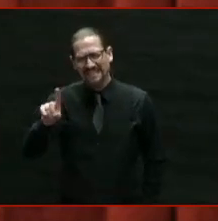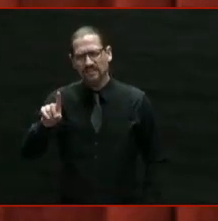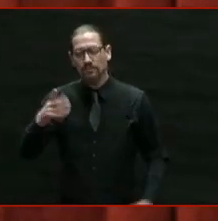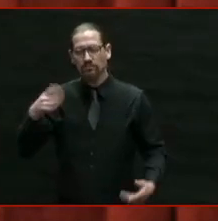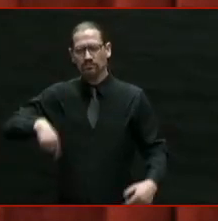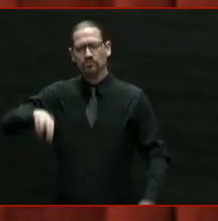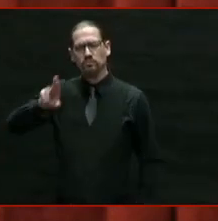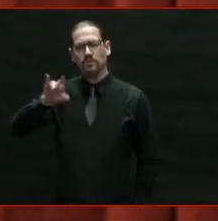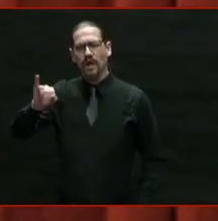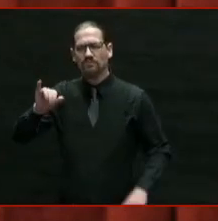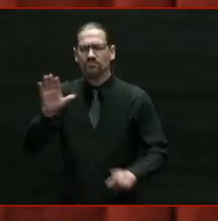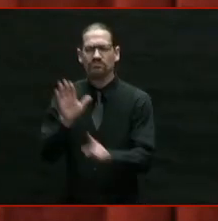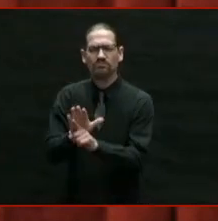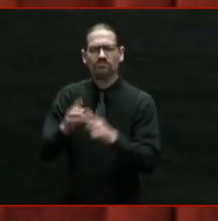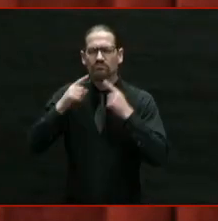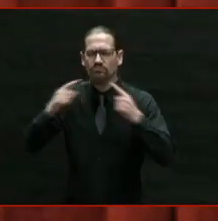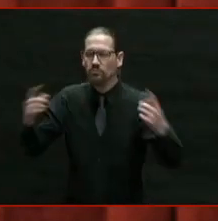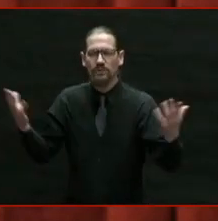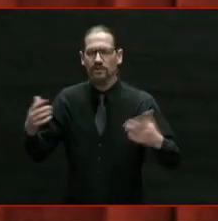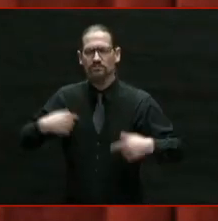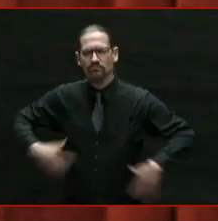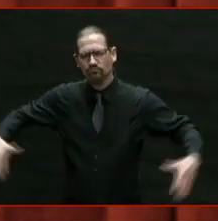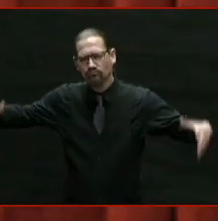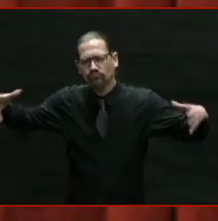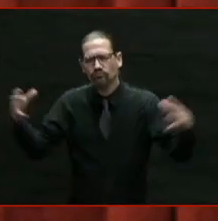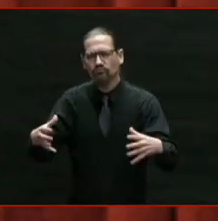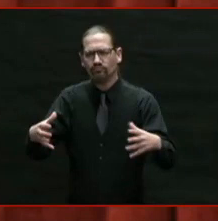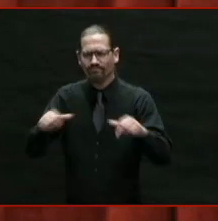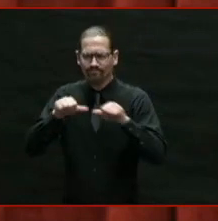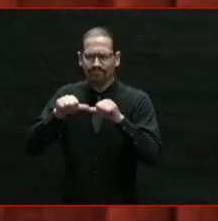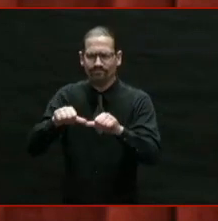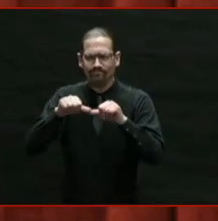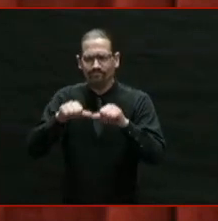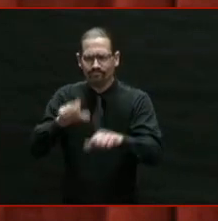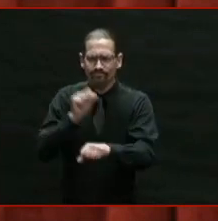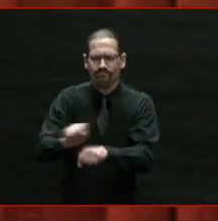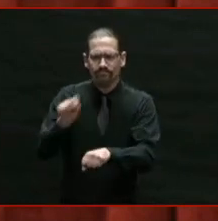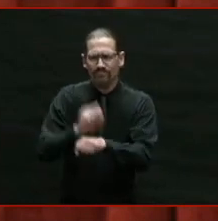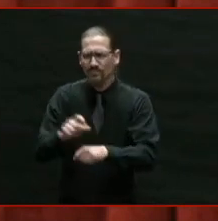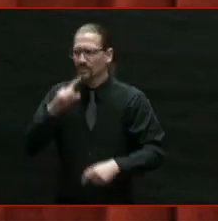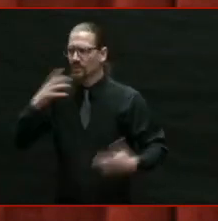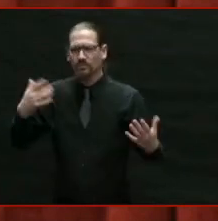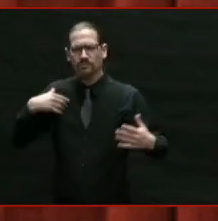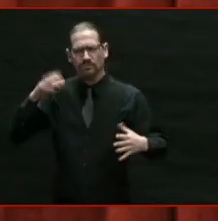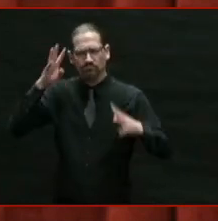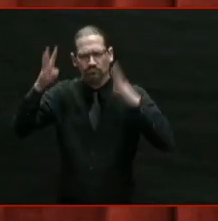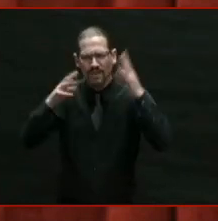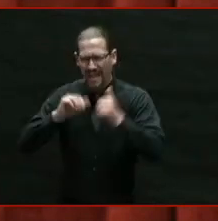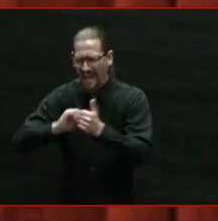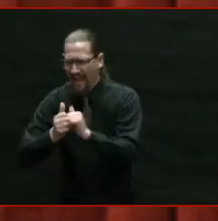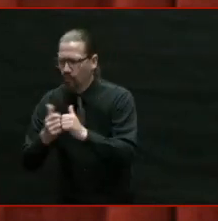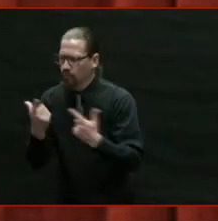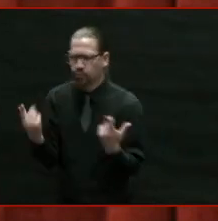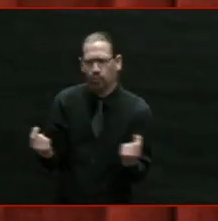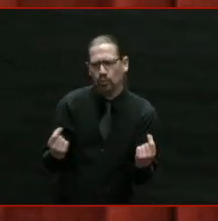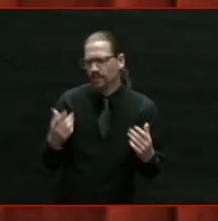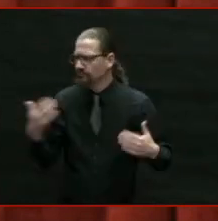difficult times. We innovated, and we persevered. We just didn't give up.